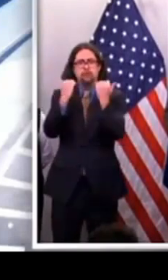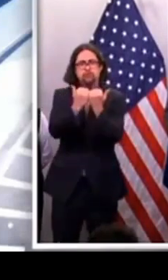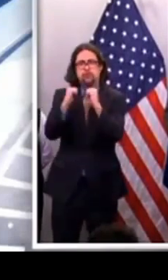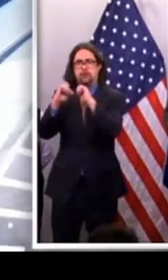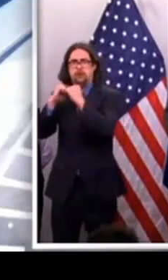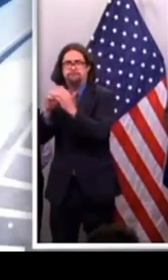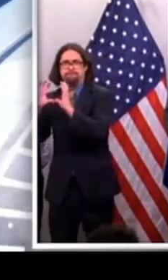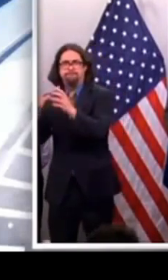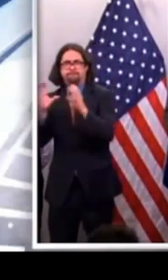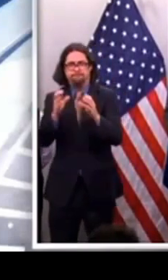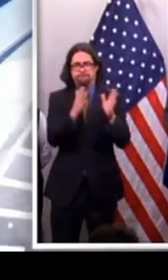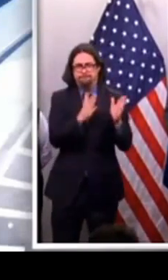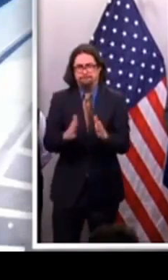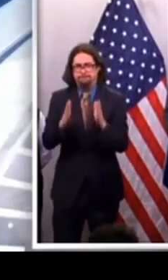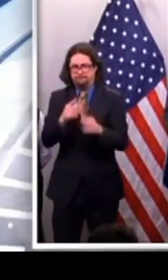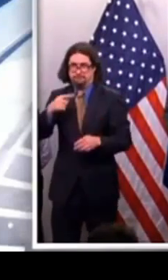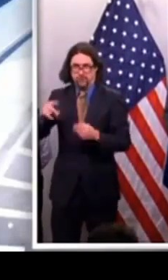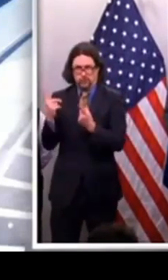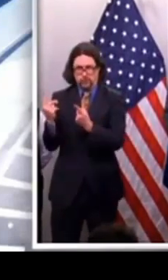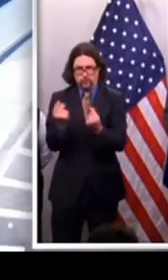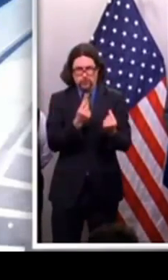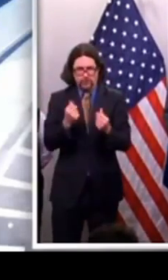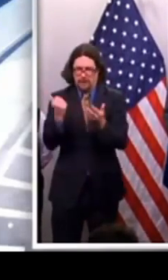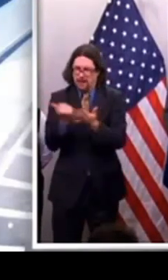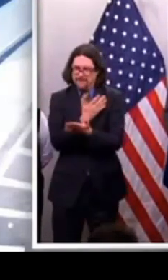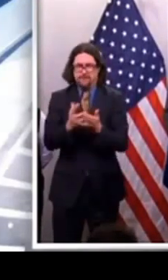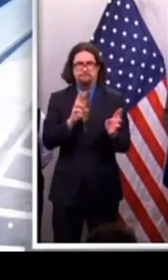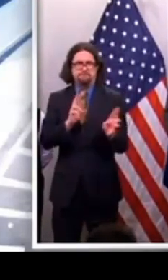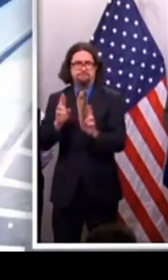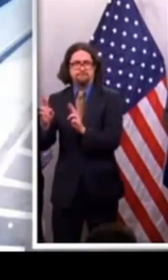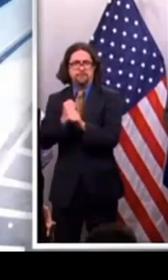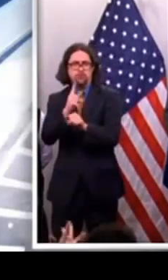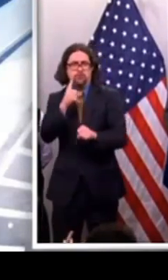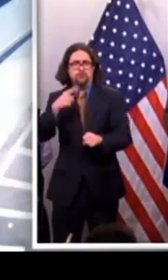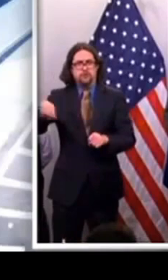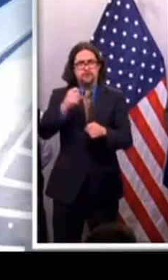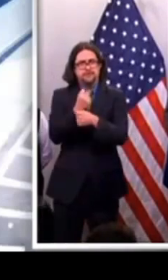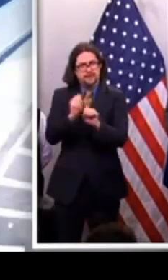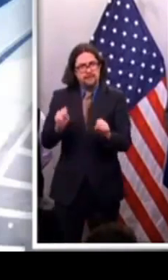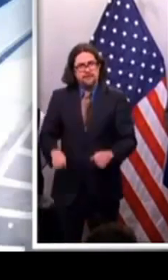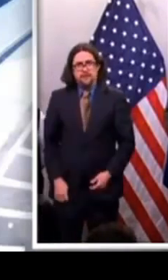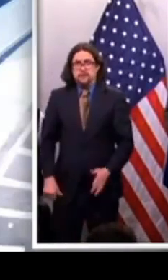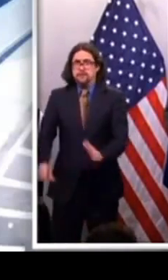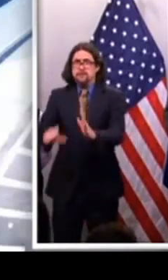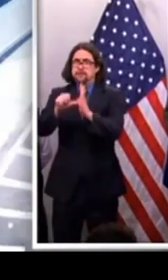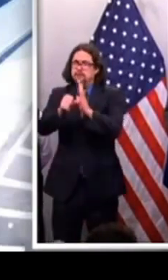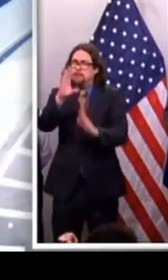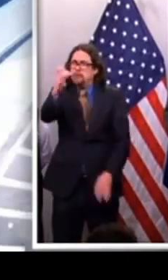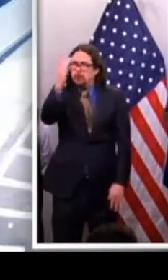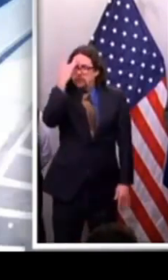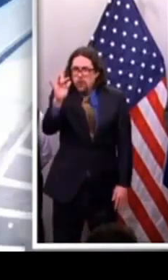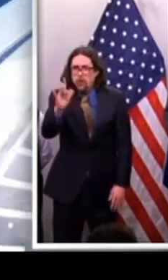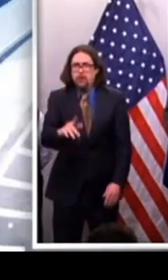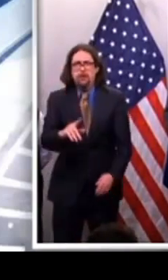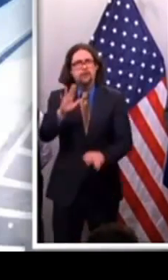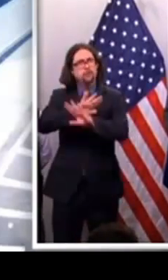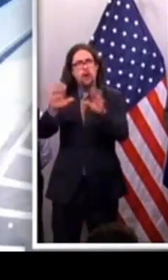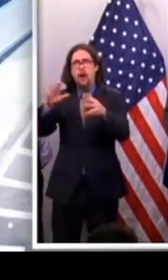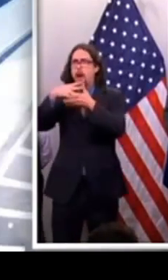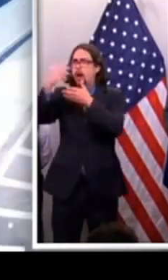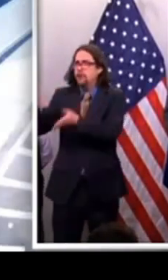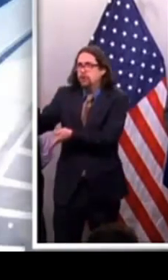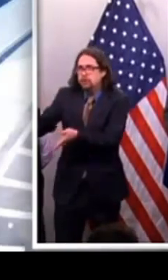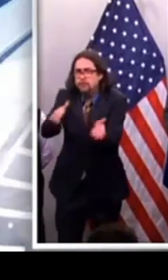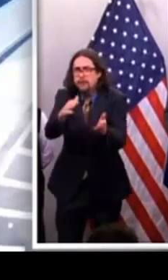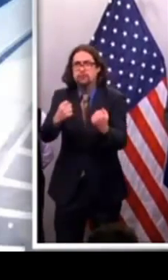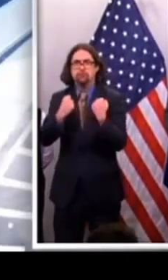us safe. But it's up to all of us to do the smart thing. Get off the roads, get off the streets, get off the sidewalks as this